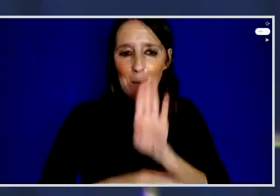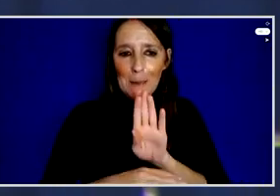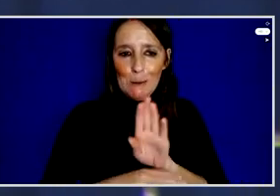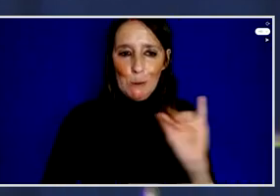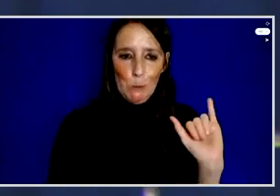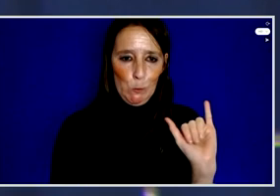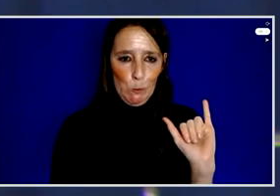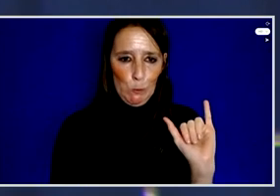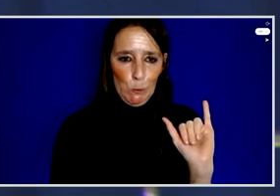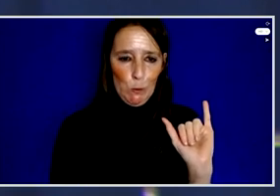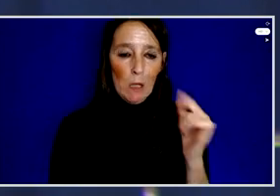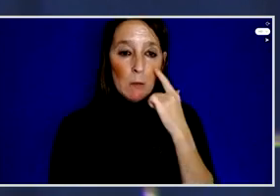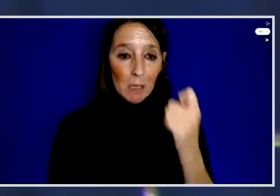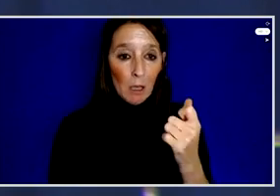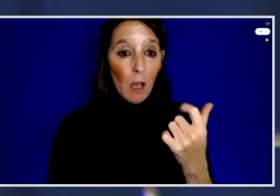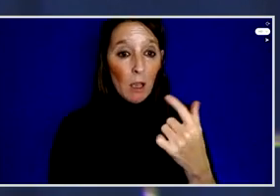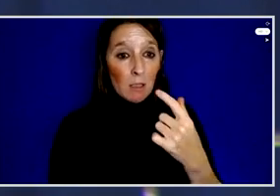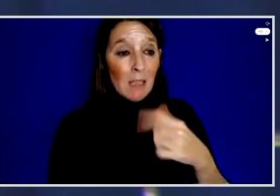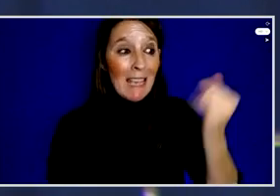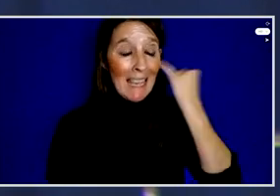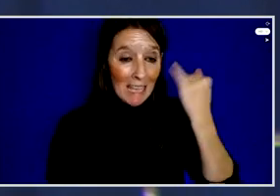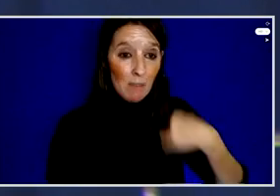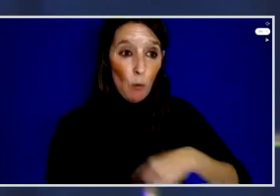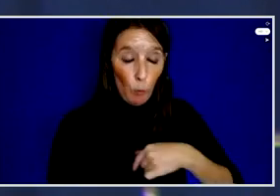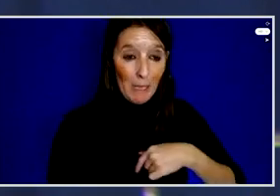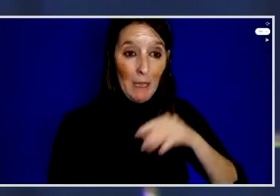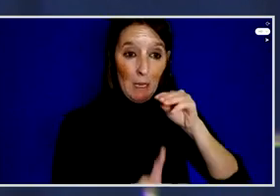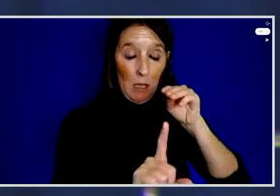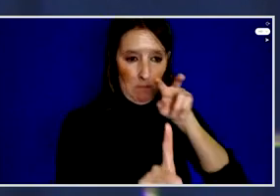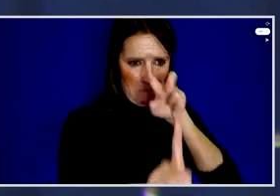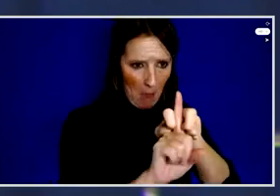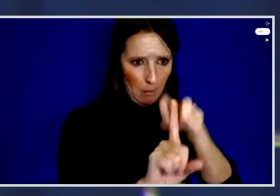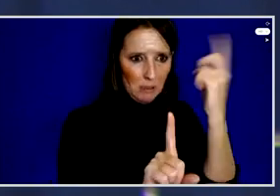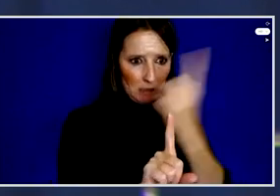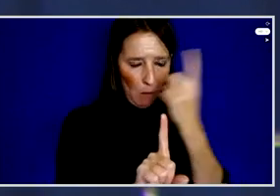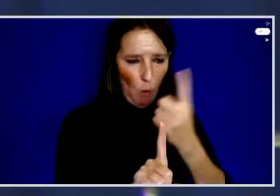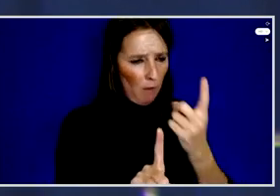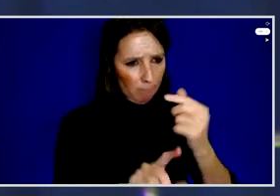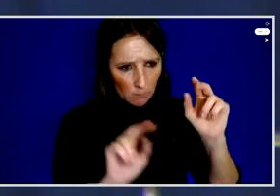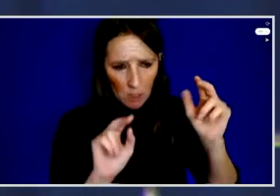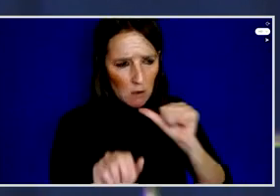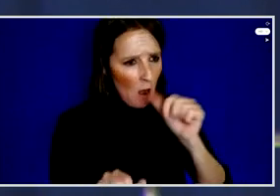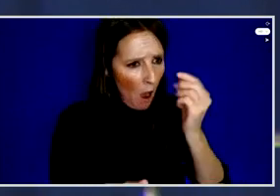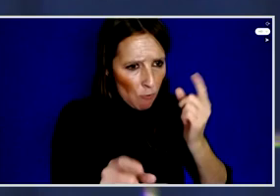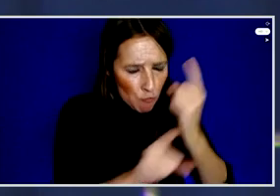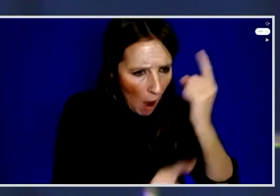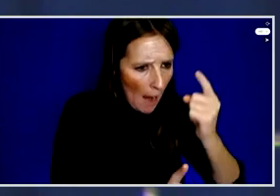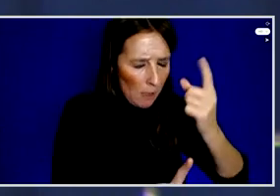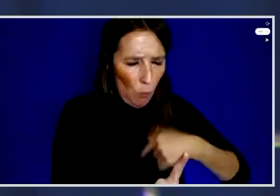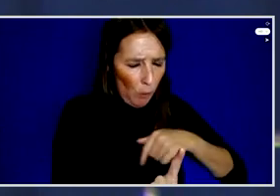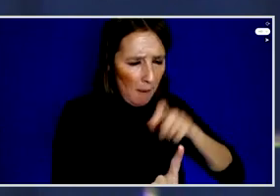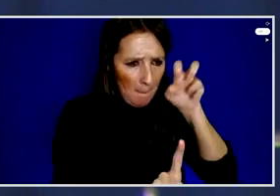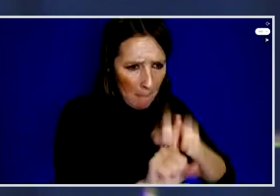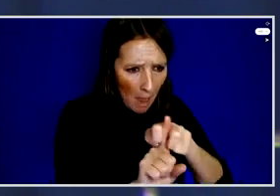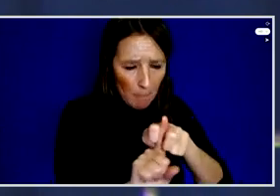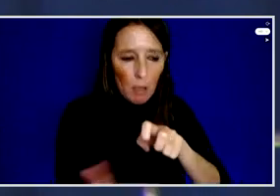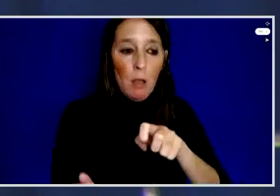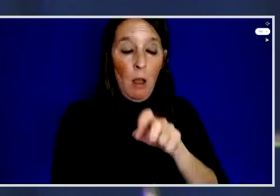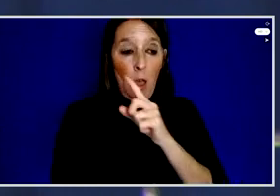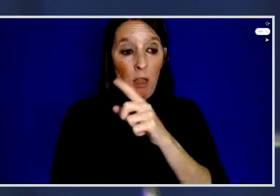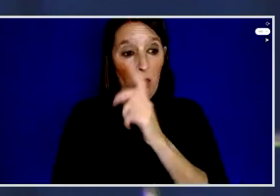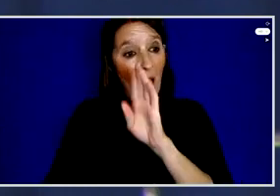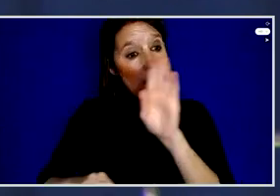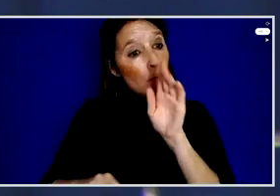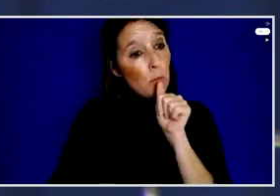against participation by communities that are calling out on anti-corruption but we are simple activists, have communities